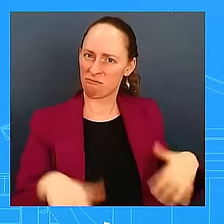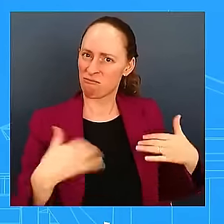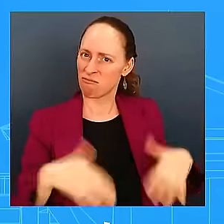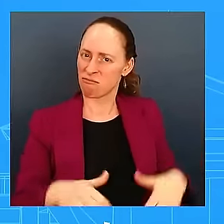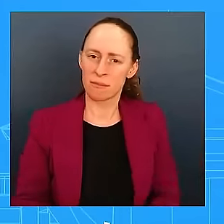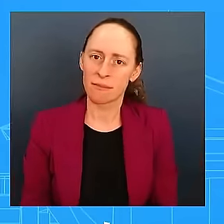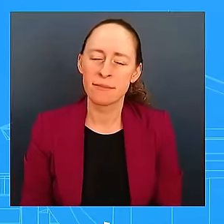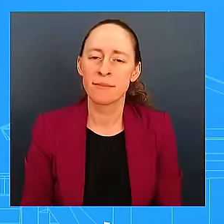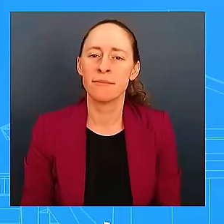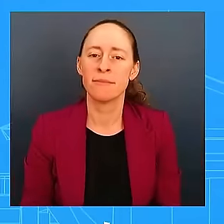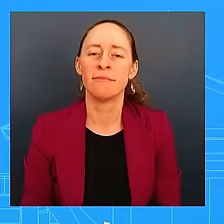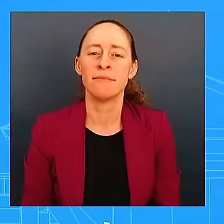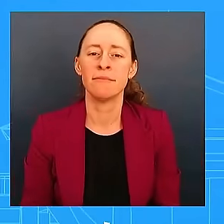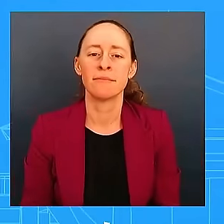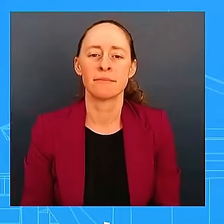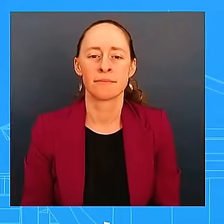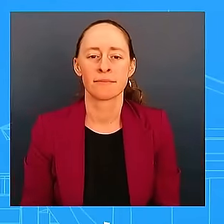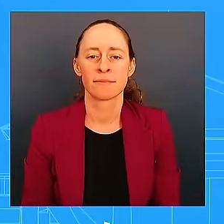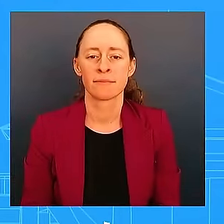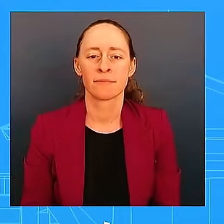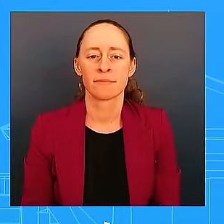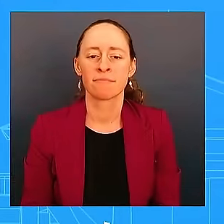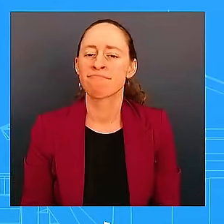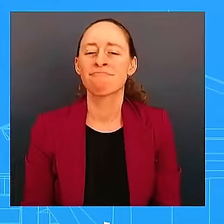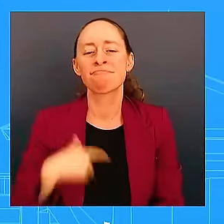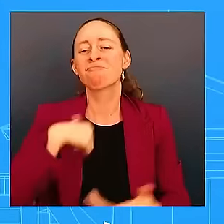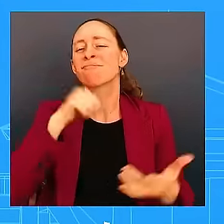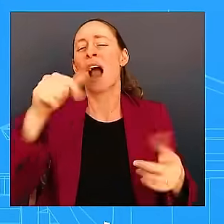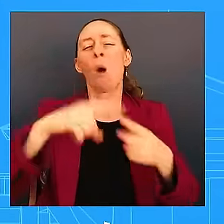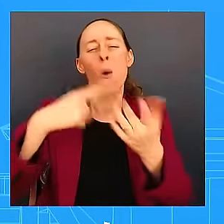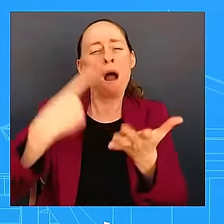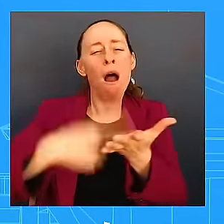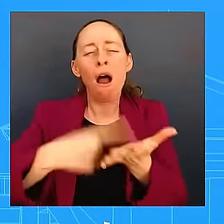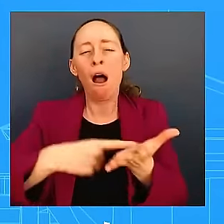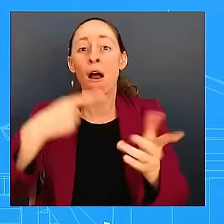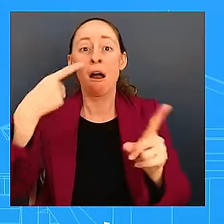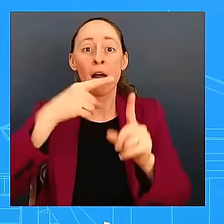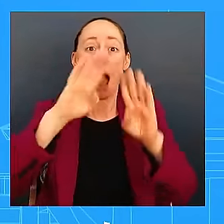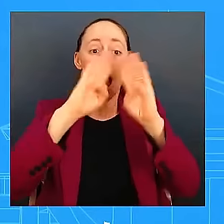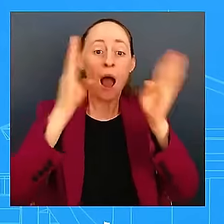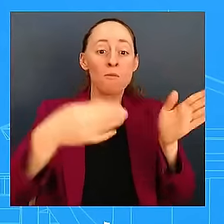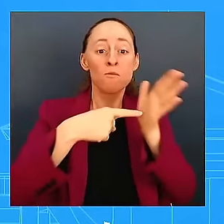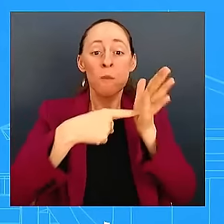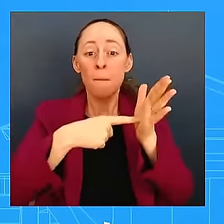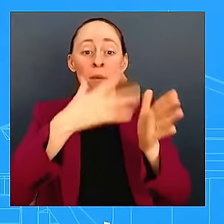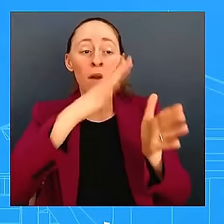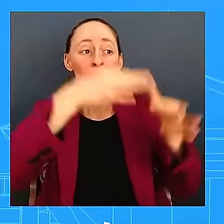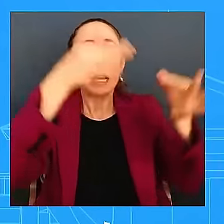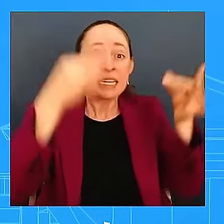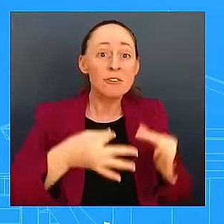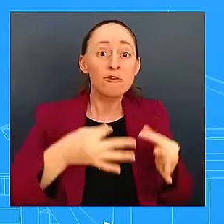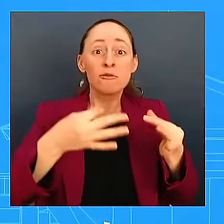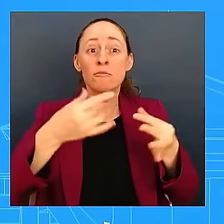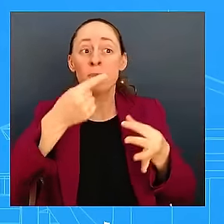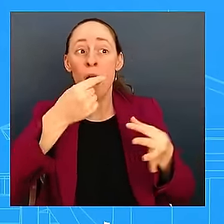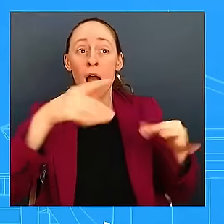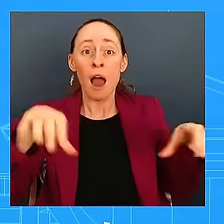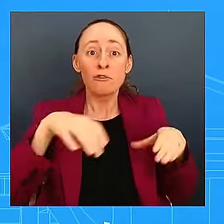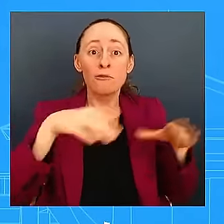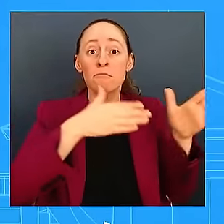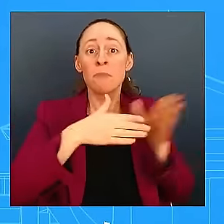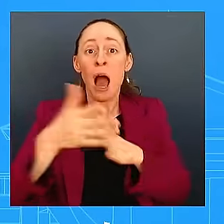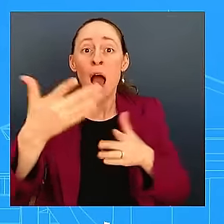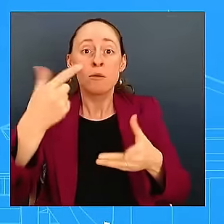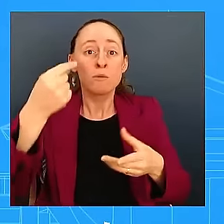House actions and how they go about their business. That is for them to decide how they're going to deal with individual congressional members.